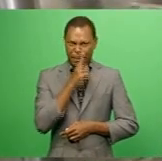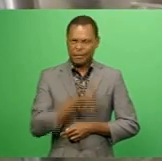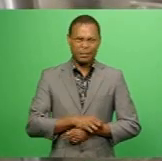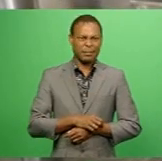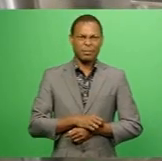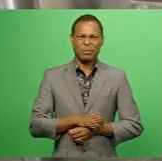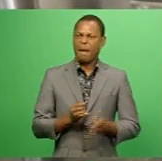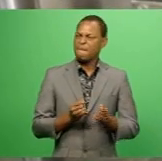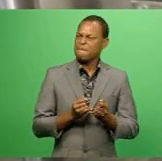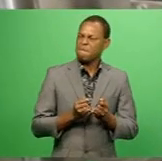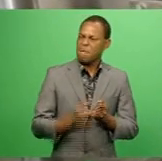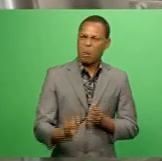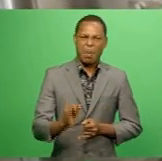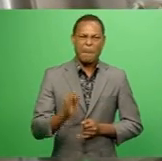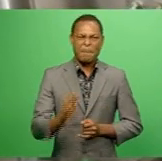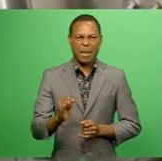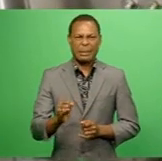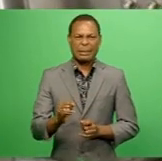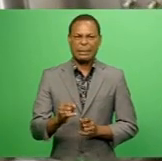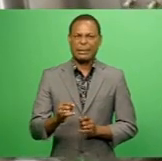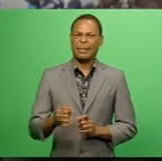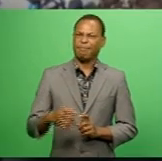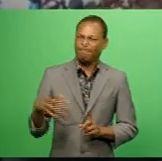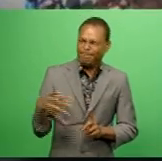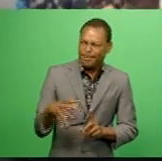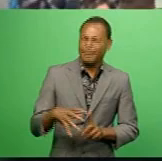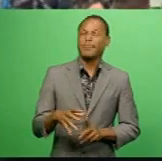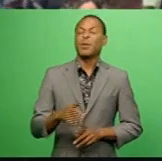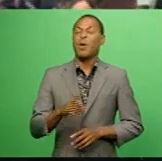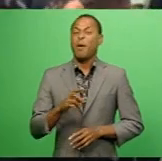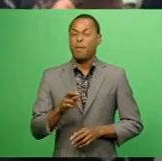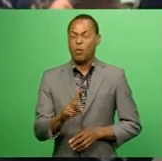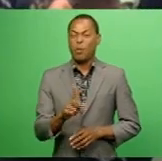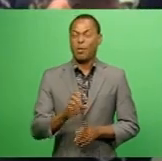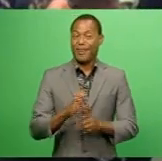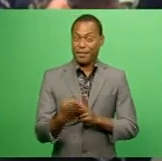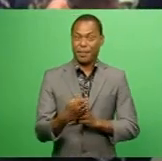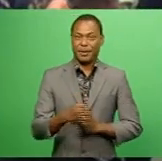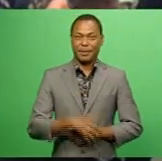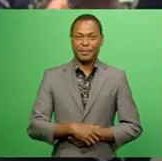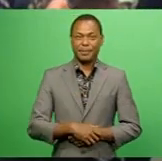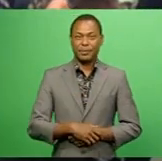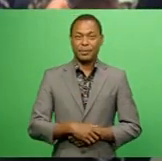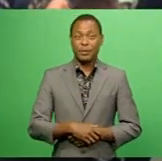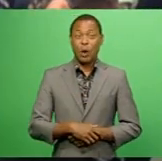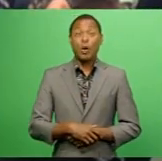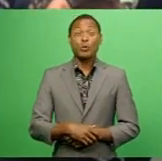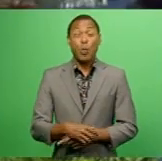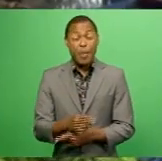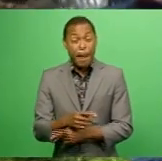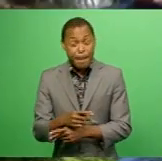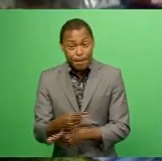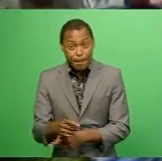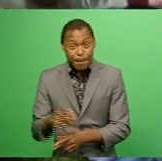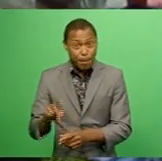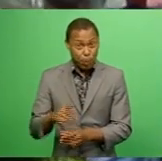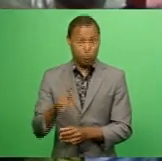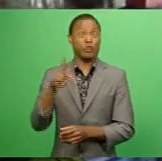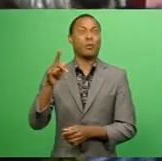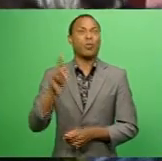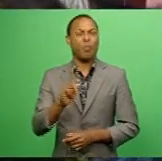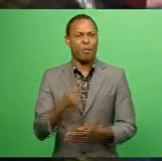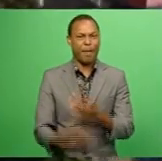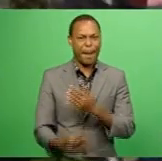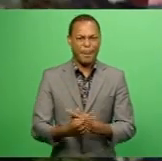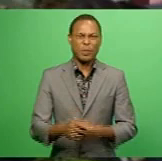bad impact on our environment and the ecosystem. With the theme tackling plastic pollution, Fijians are urged to actively participate in the